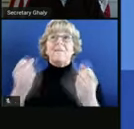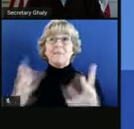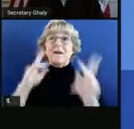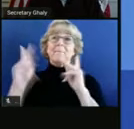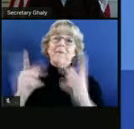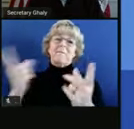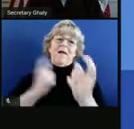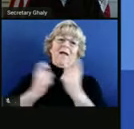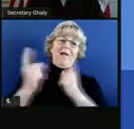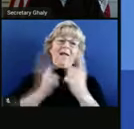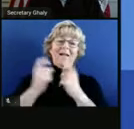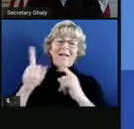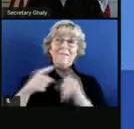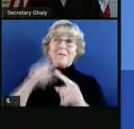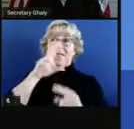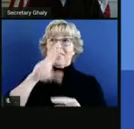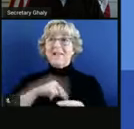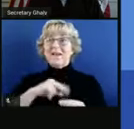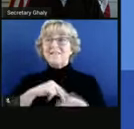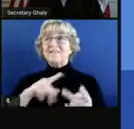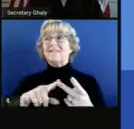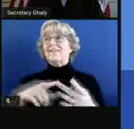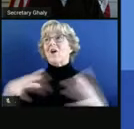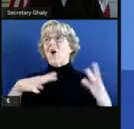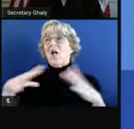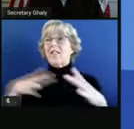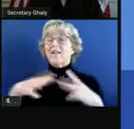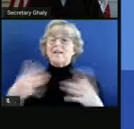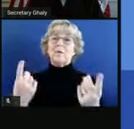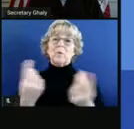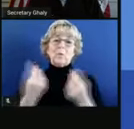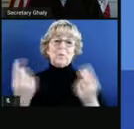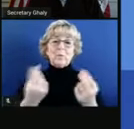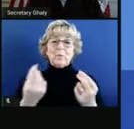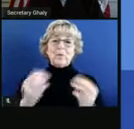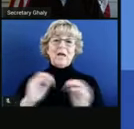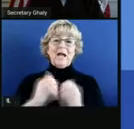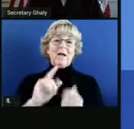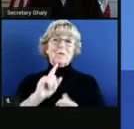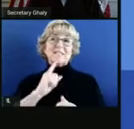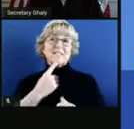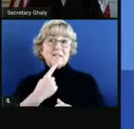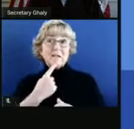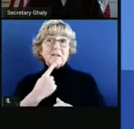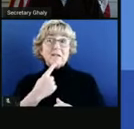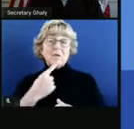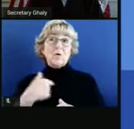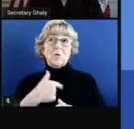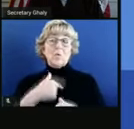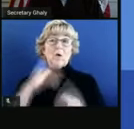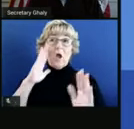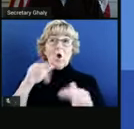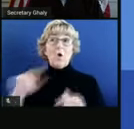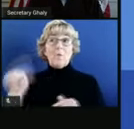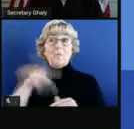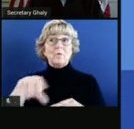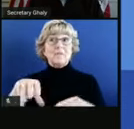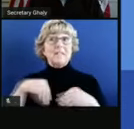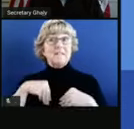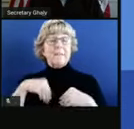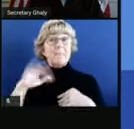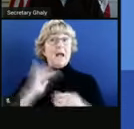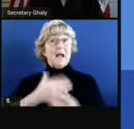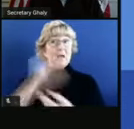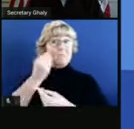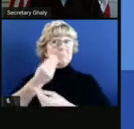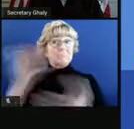about Thanksgiving and holidays and what to do and how seriously we hope all of you take it. And